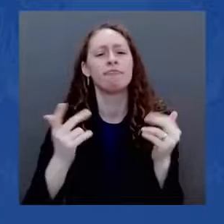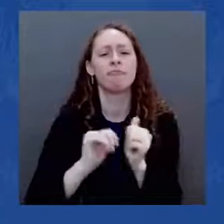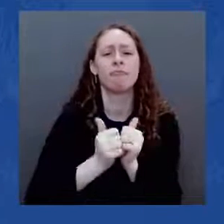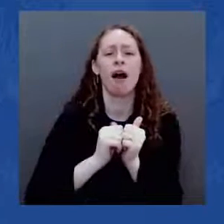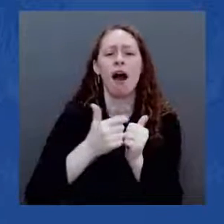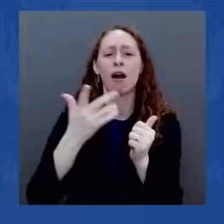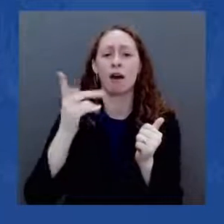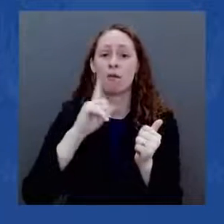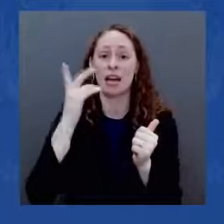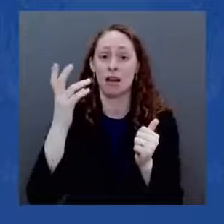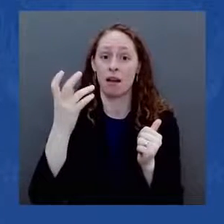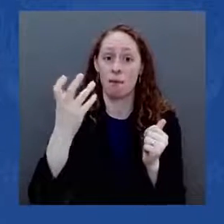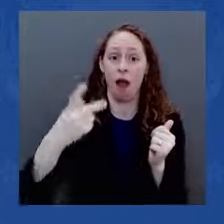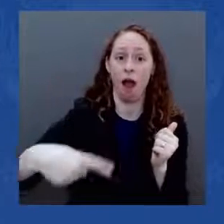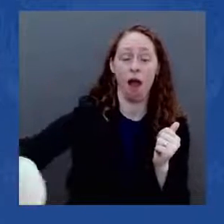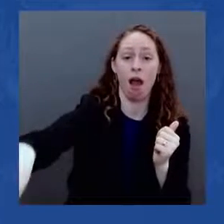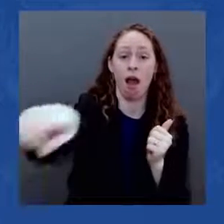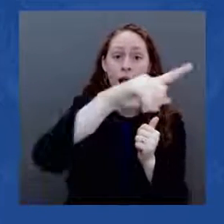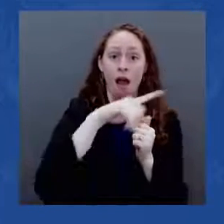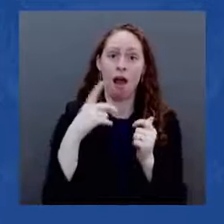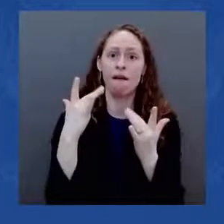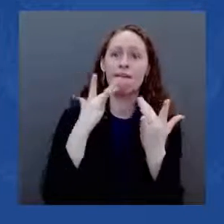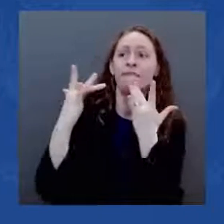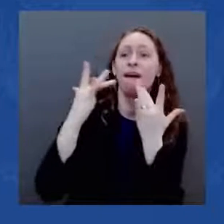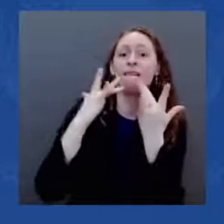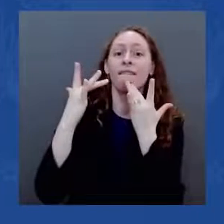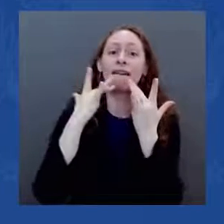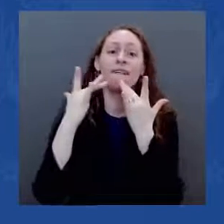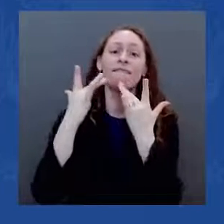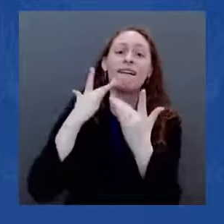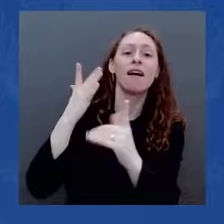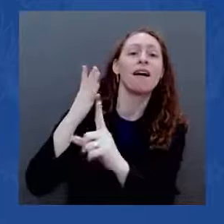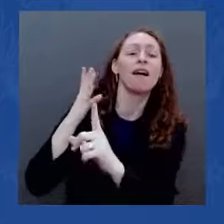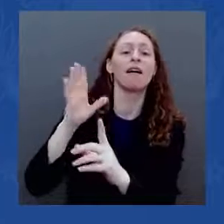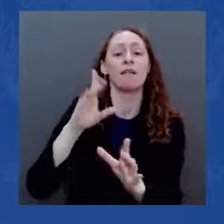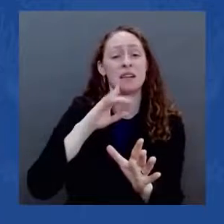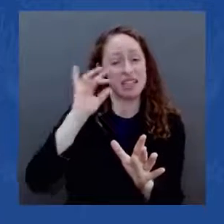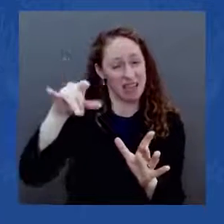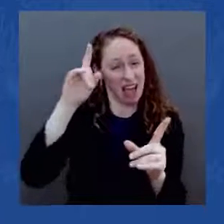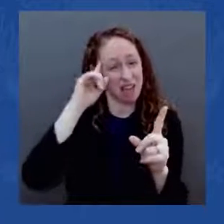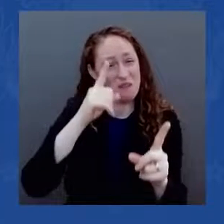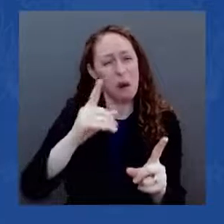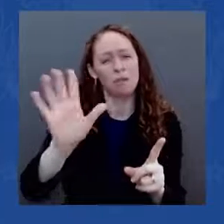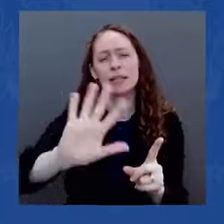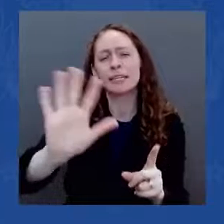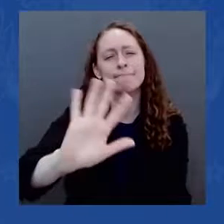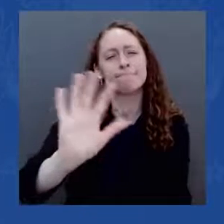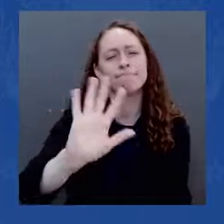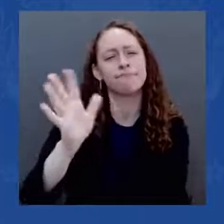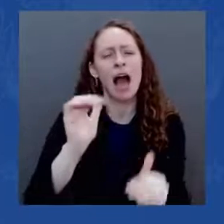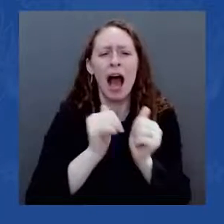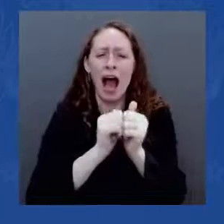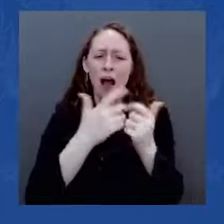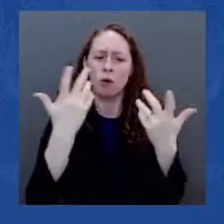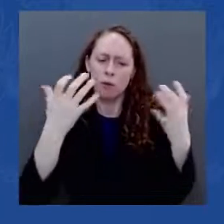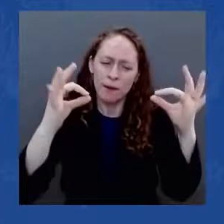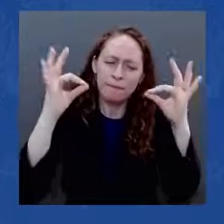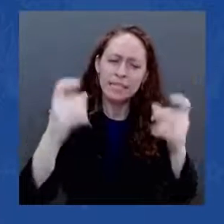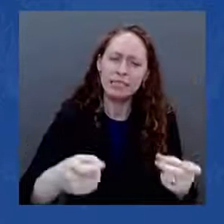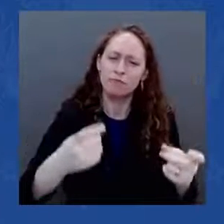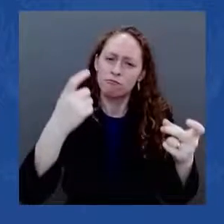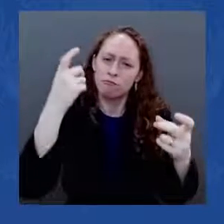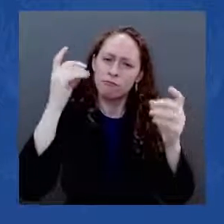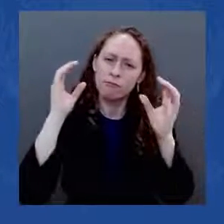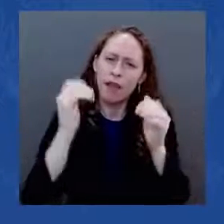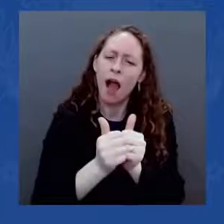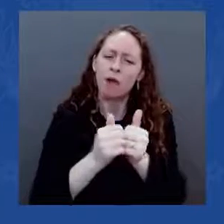about fixing the problem. I ran for president to unite the country. This bipartisan infrastructure law I signed two months ago unites us around